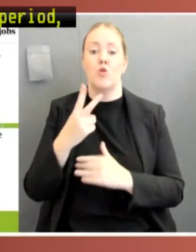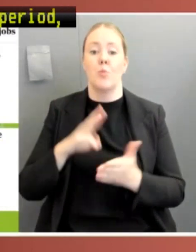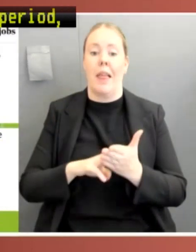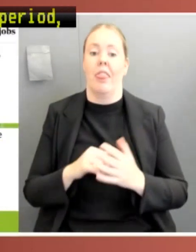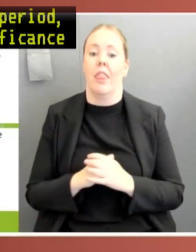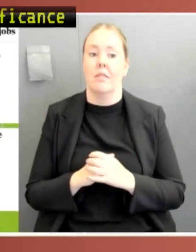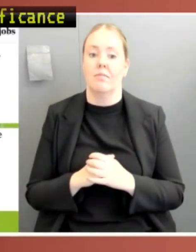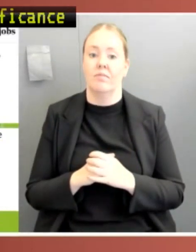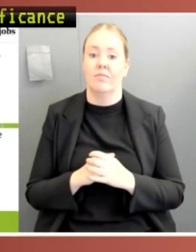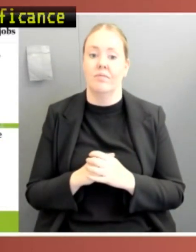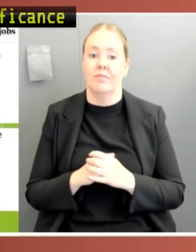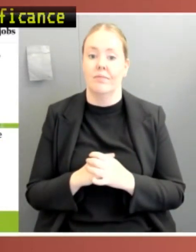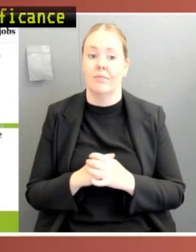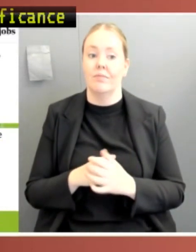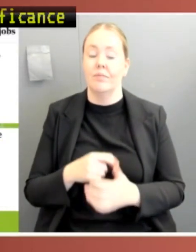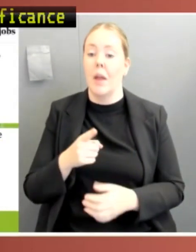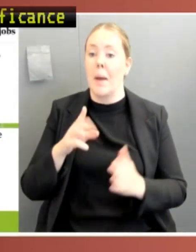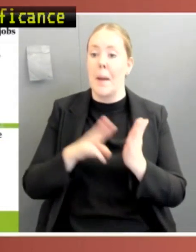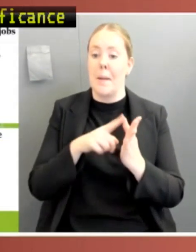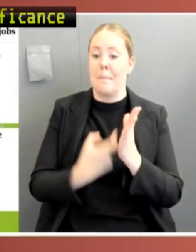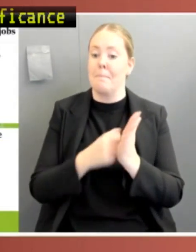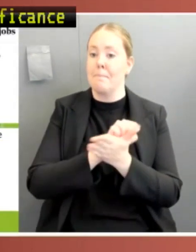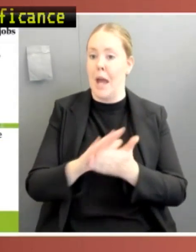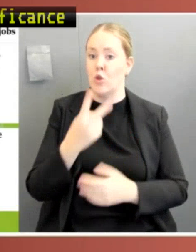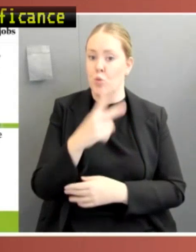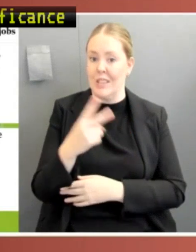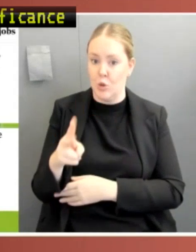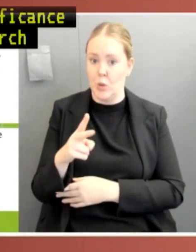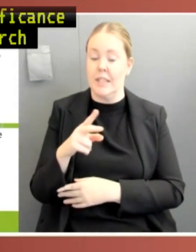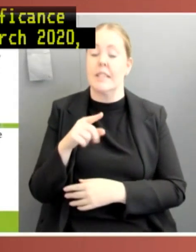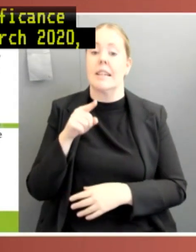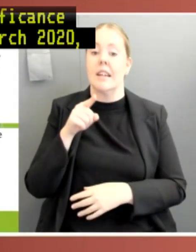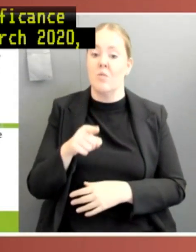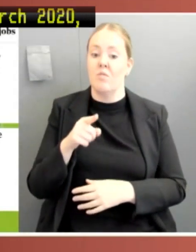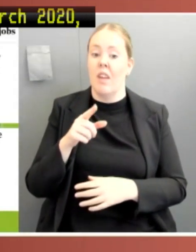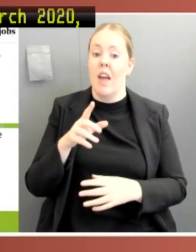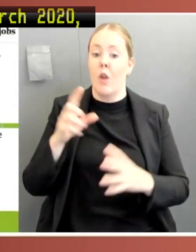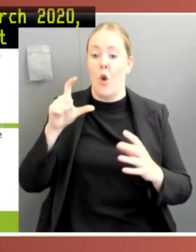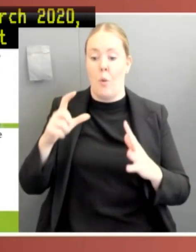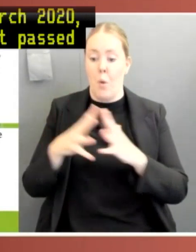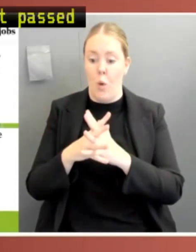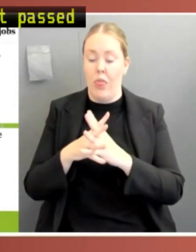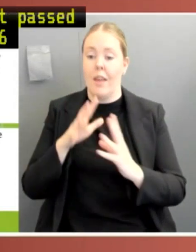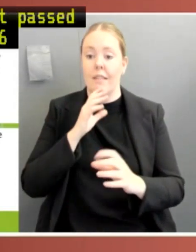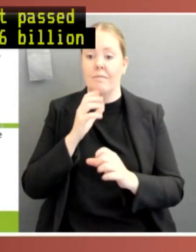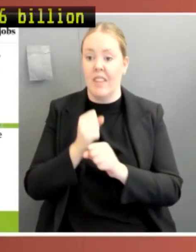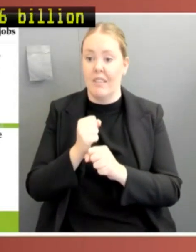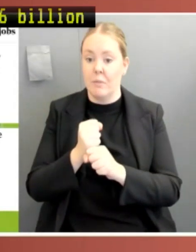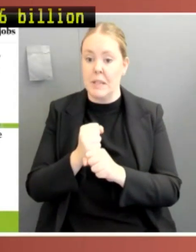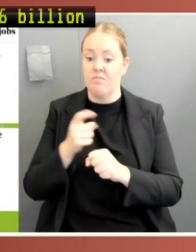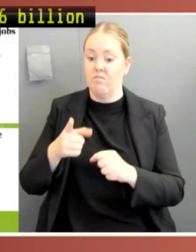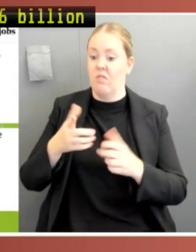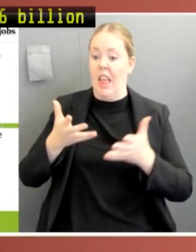23rd of March 2020, the Commonwealth parliament passed legislation authorising 66 billion dollars in spending. At the very next sitting, on the 8th of April,